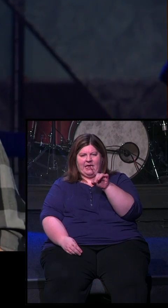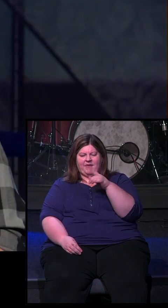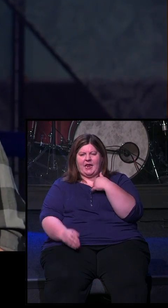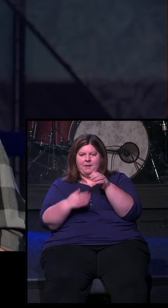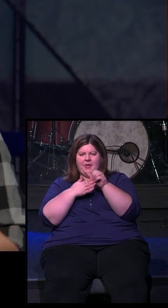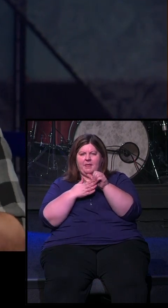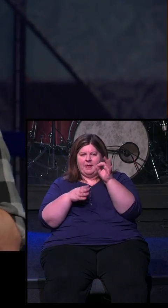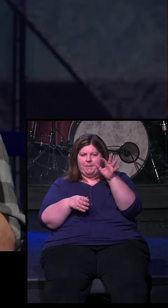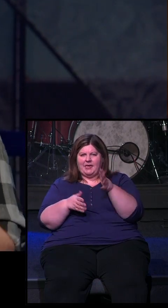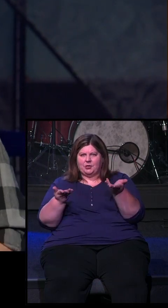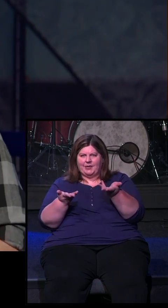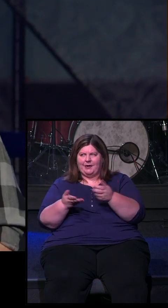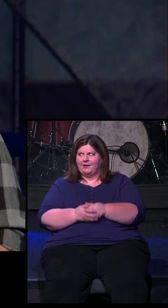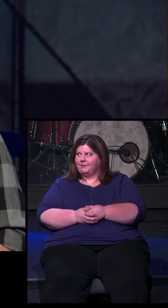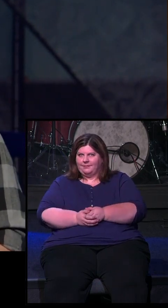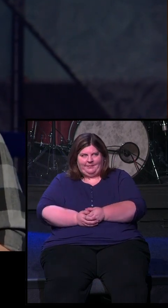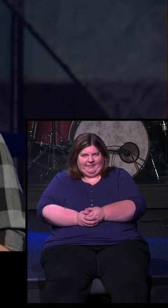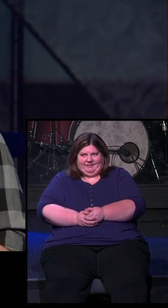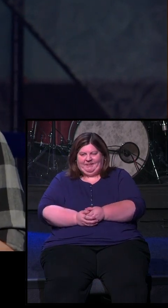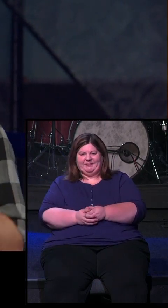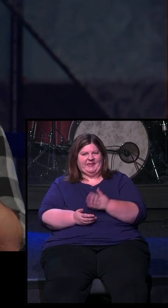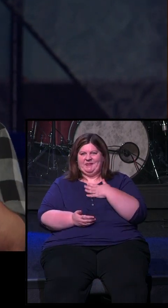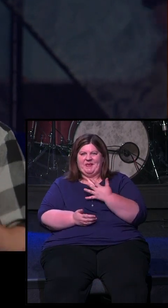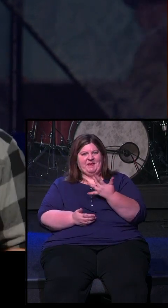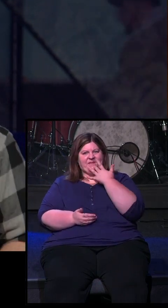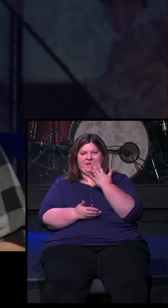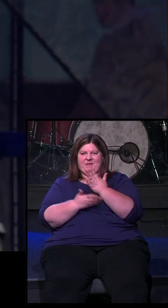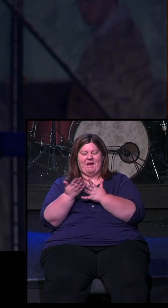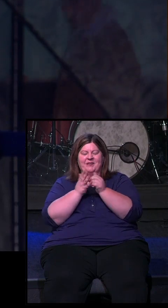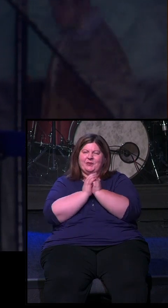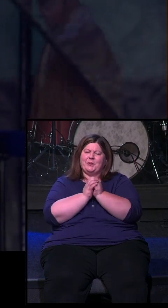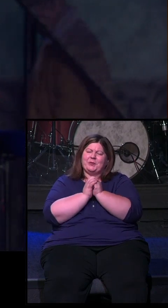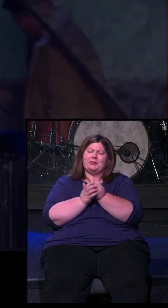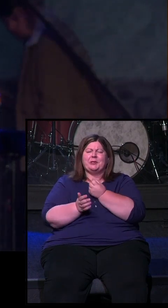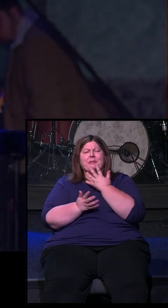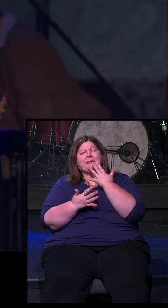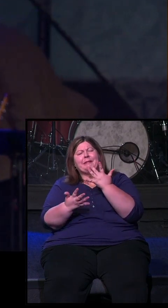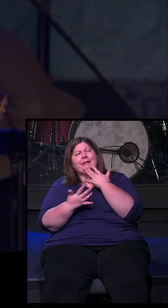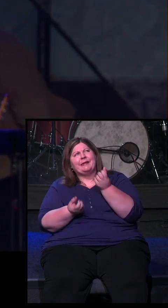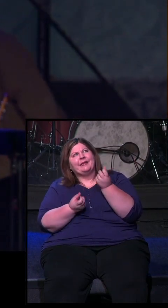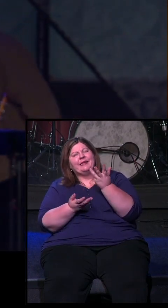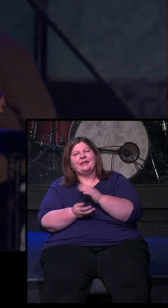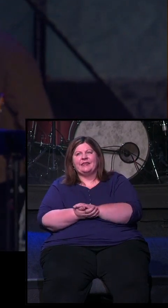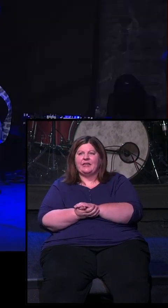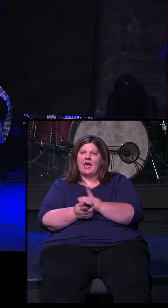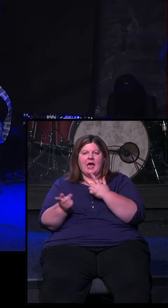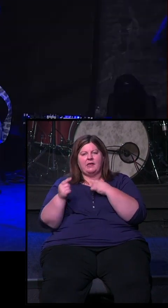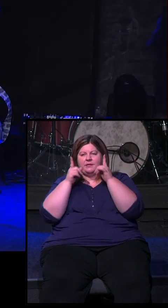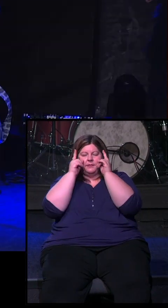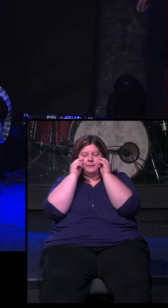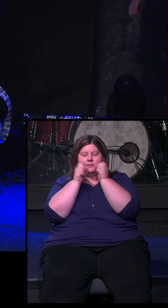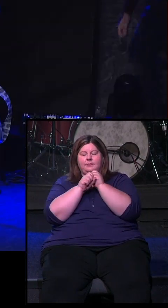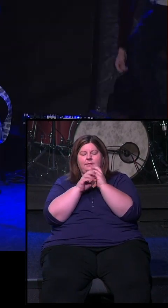Frontline. And, man, that's just like my favorite part of Sundays is just getting to worship. I love just closing my eyes and envisioning. Like, I'm